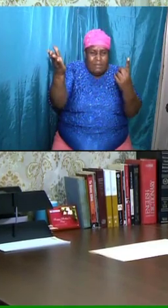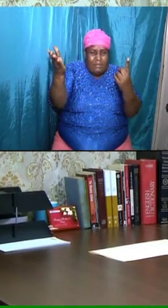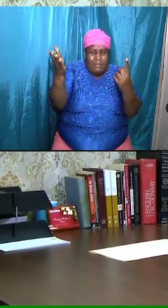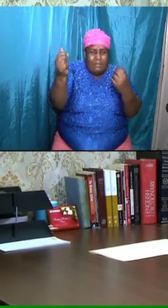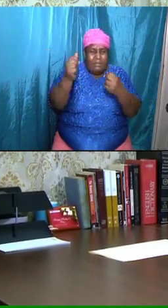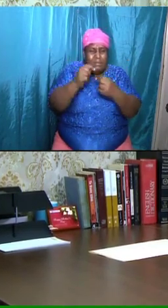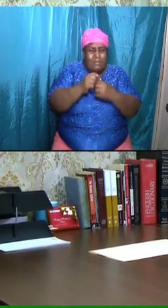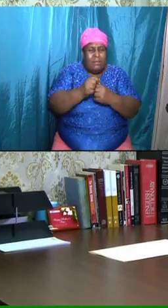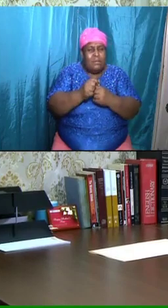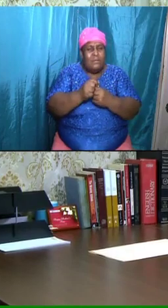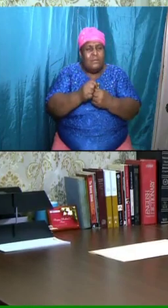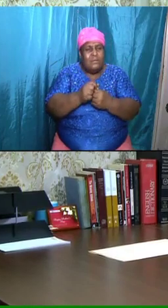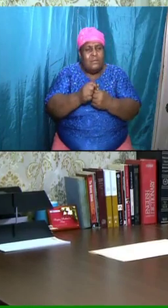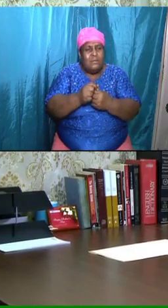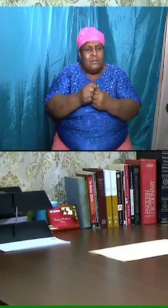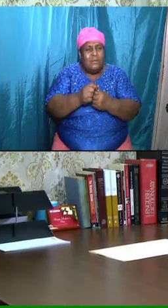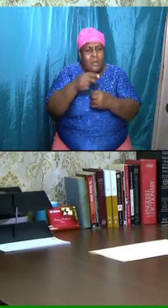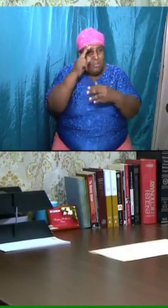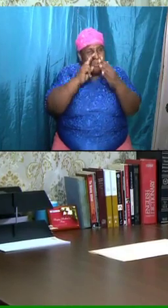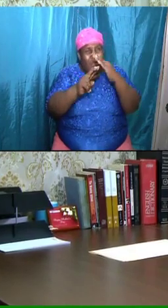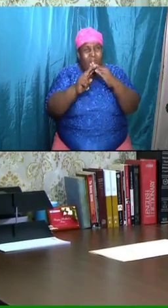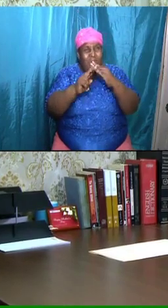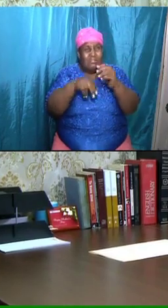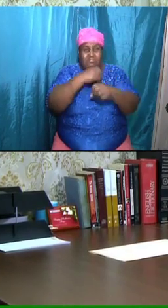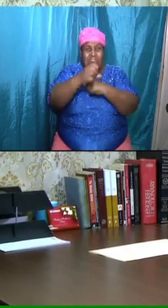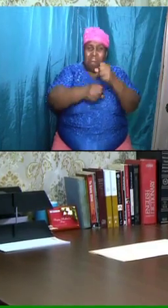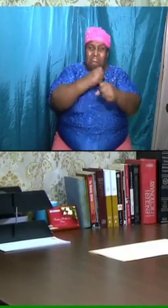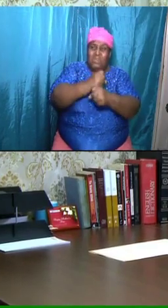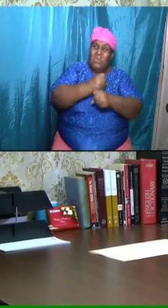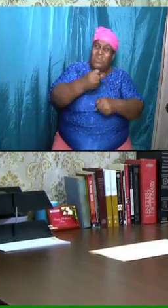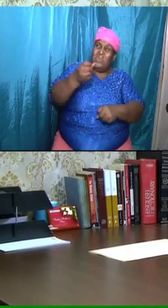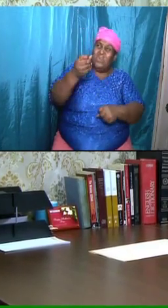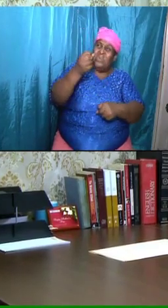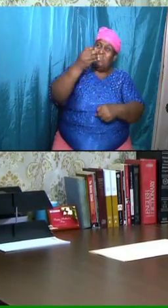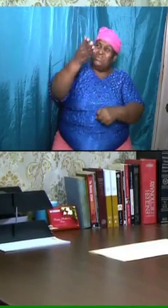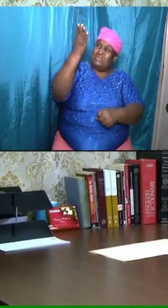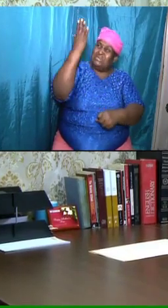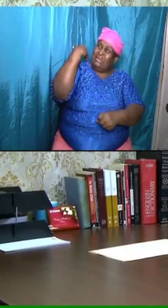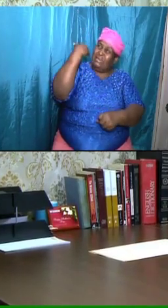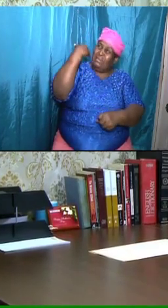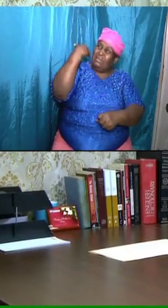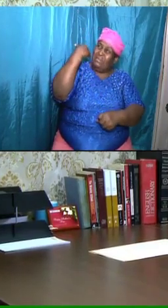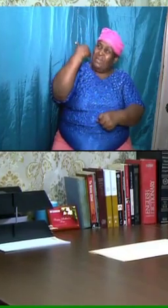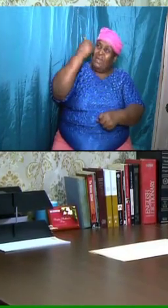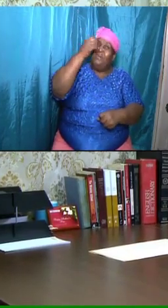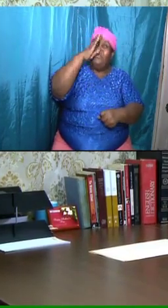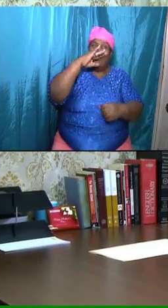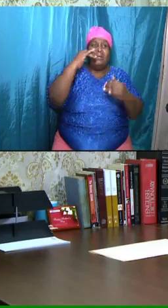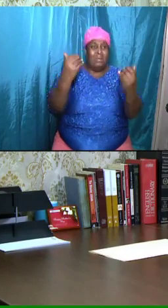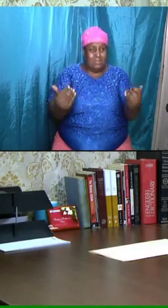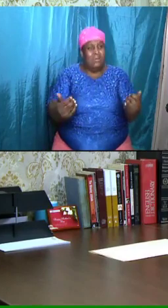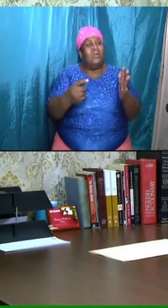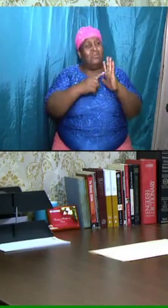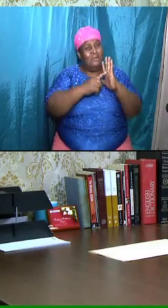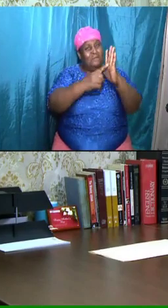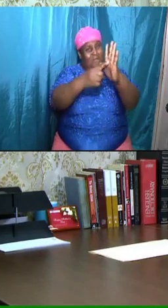prophets of old didn't know about it, but God was now revealing some things in the